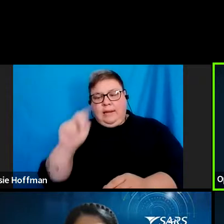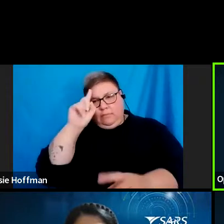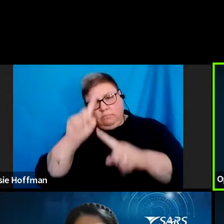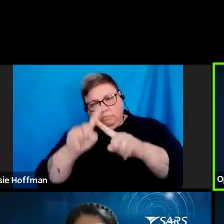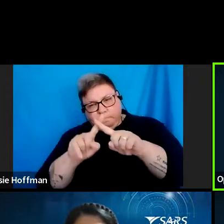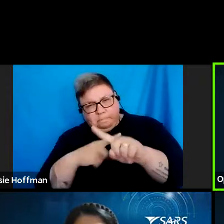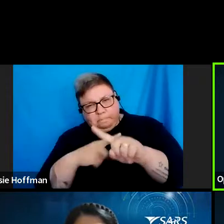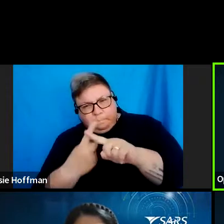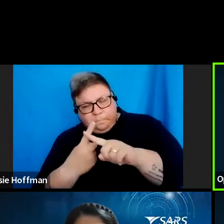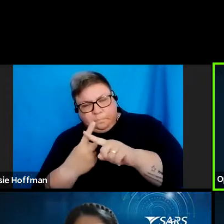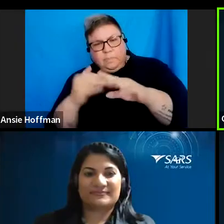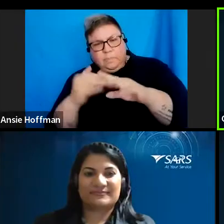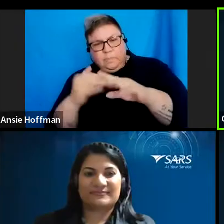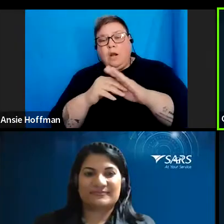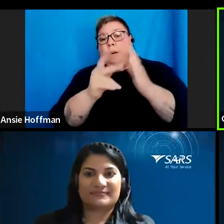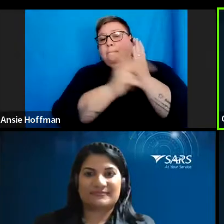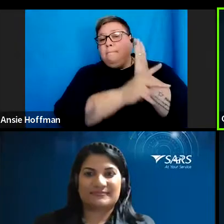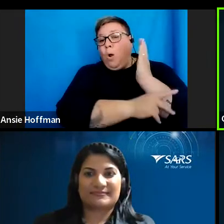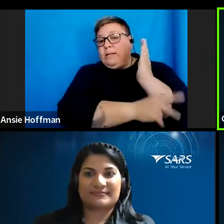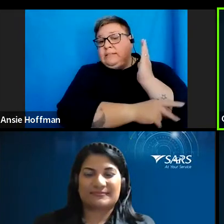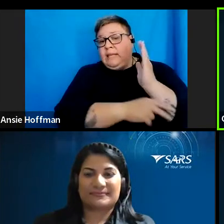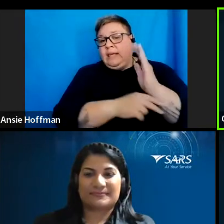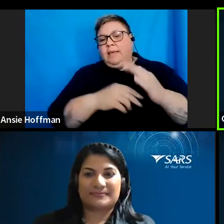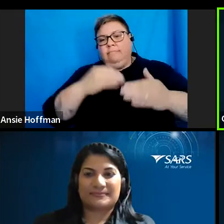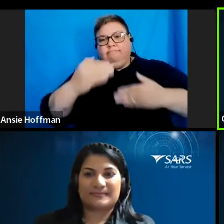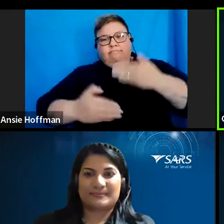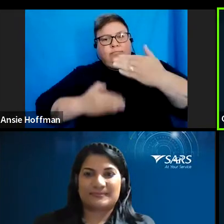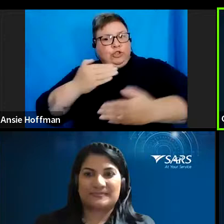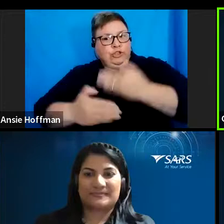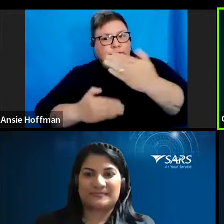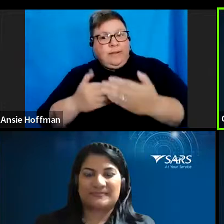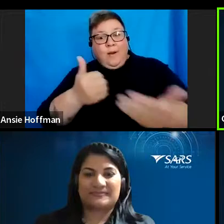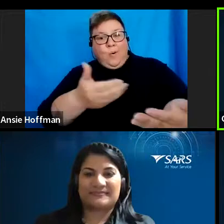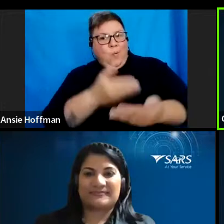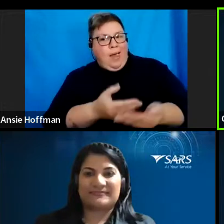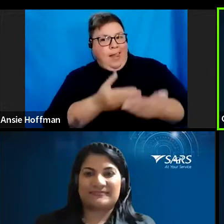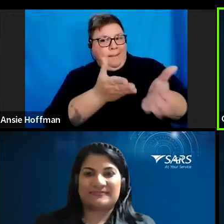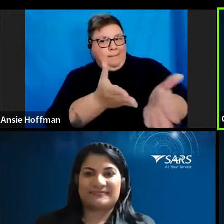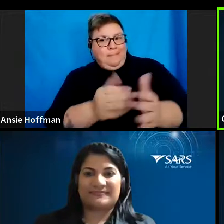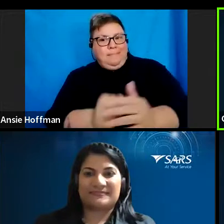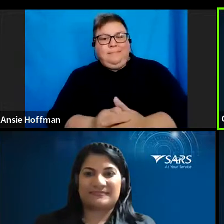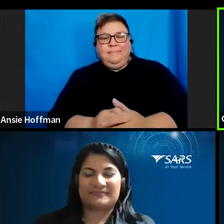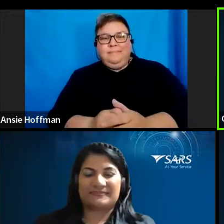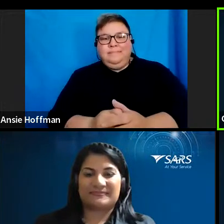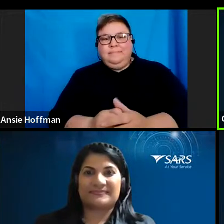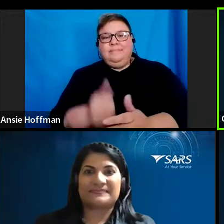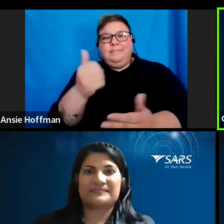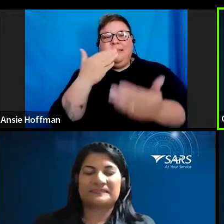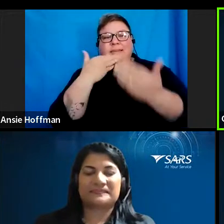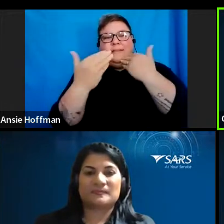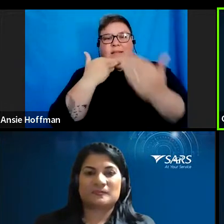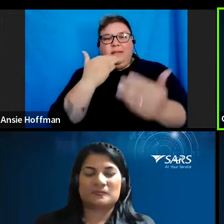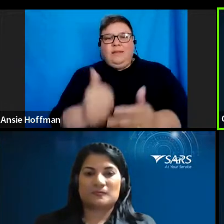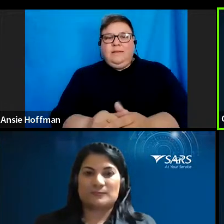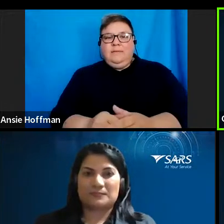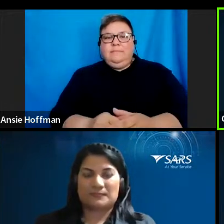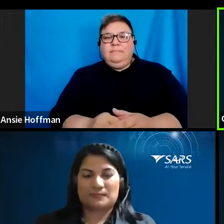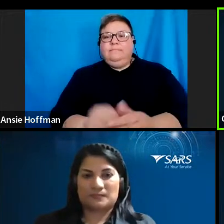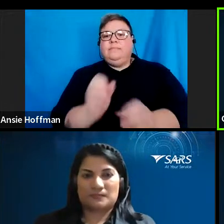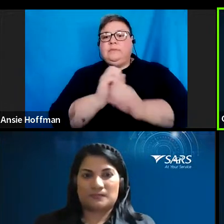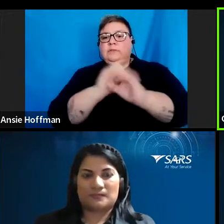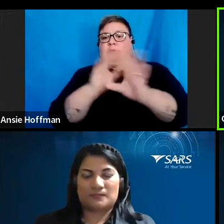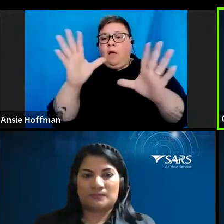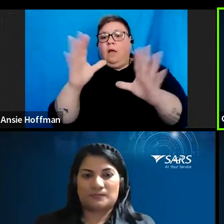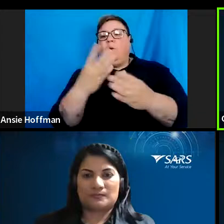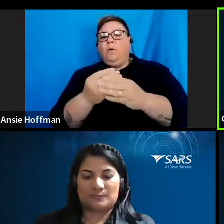at Business Design. Welcome, Darlene. Thank you, ladies. Now we will start with our Q